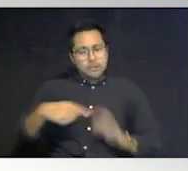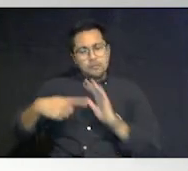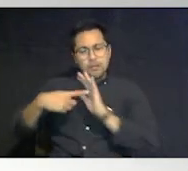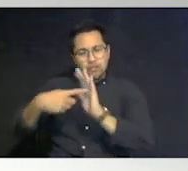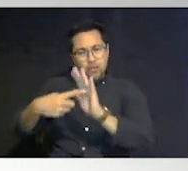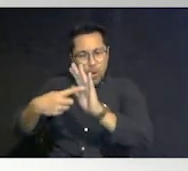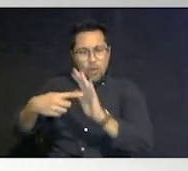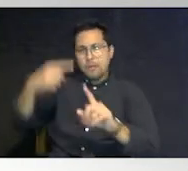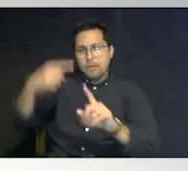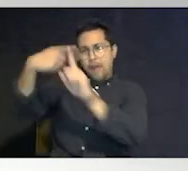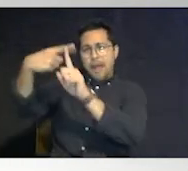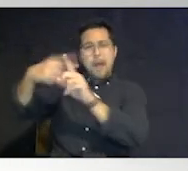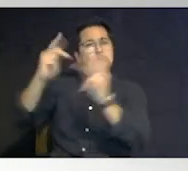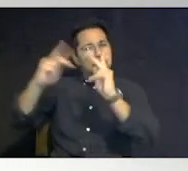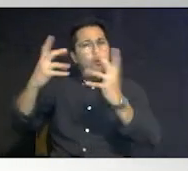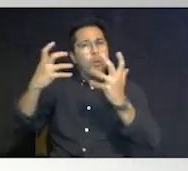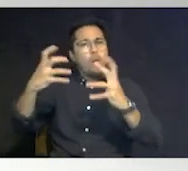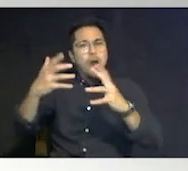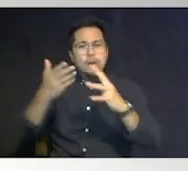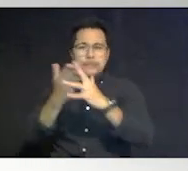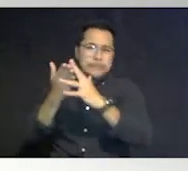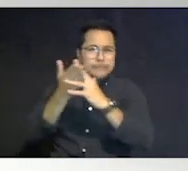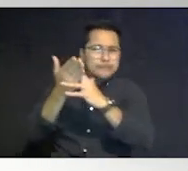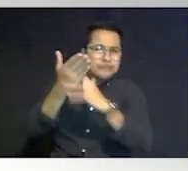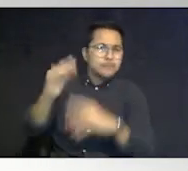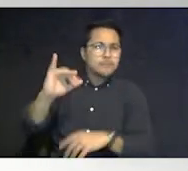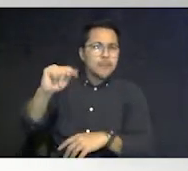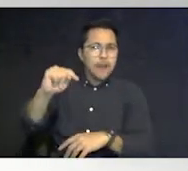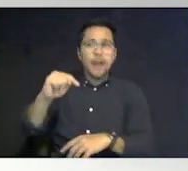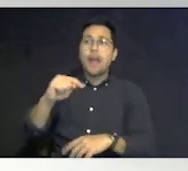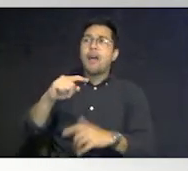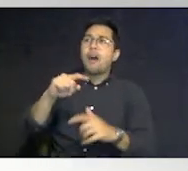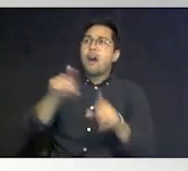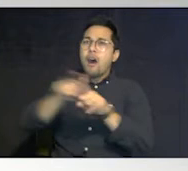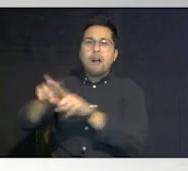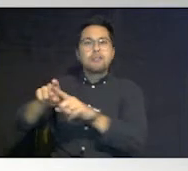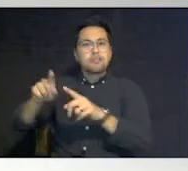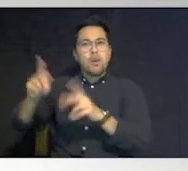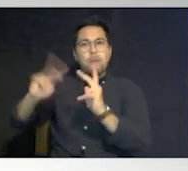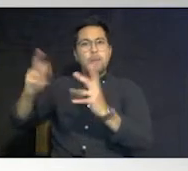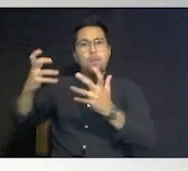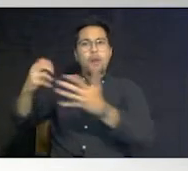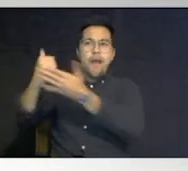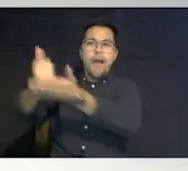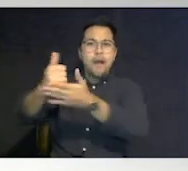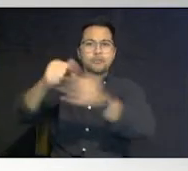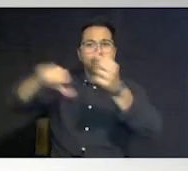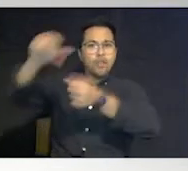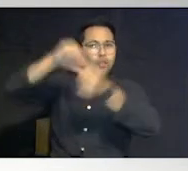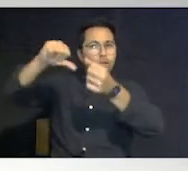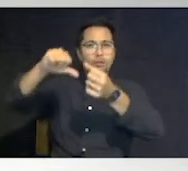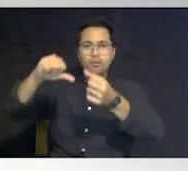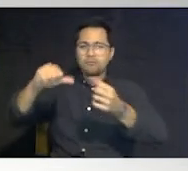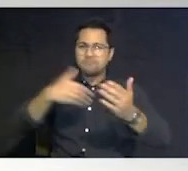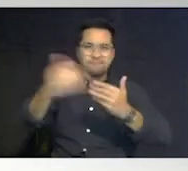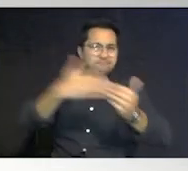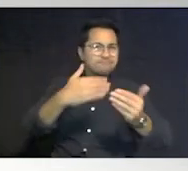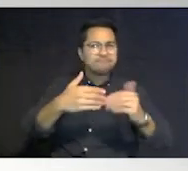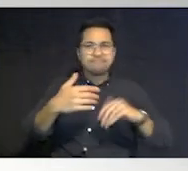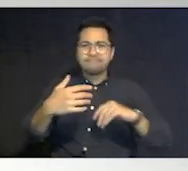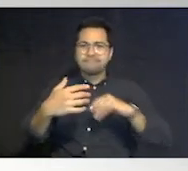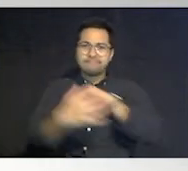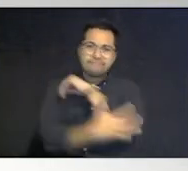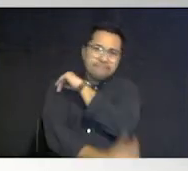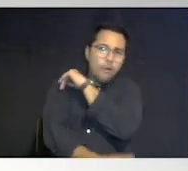and people want to help each other get get through it and that's people at all levels you know it's us as individuals